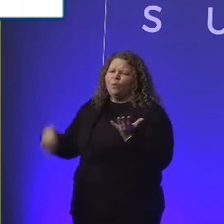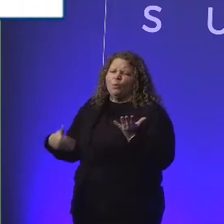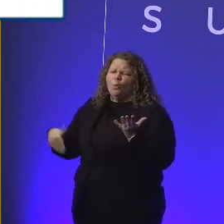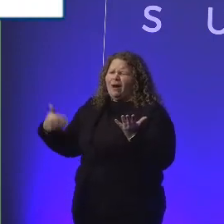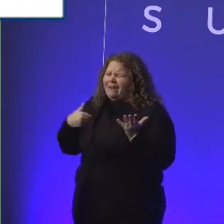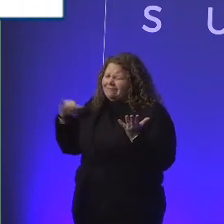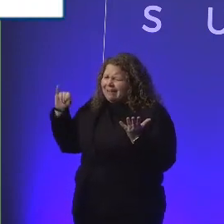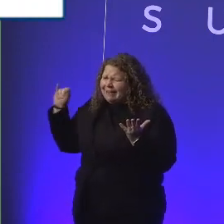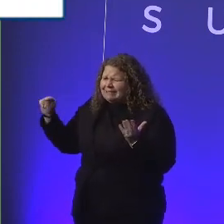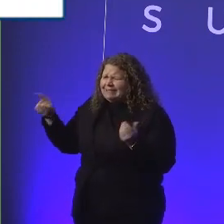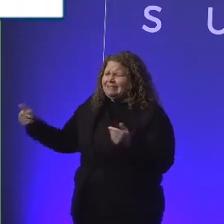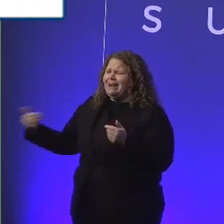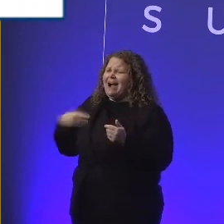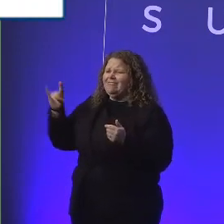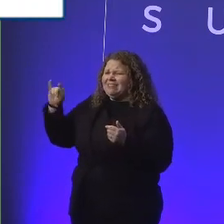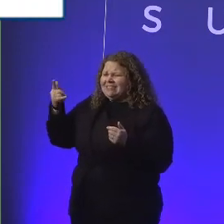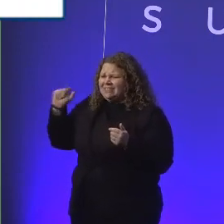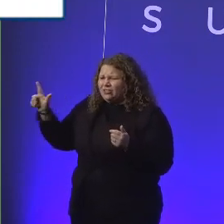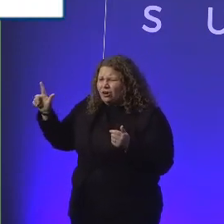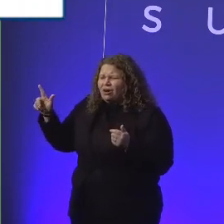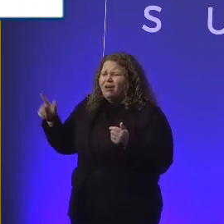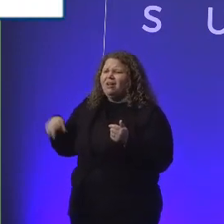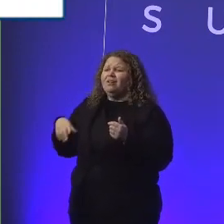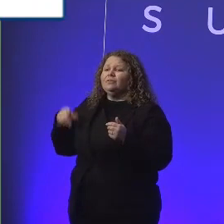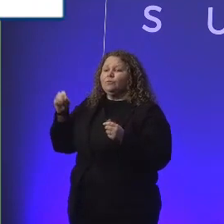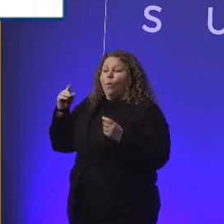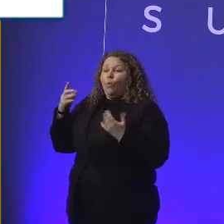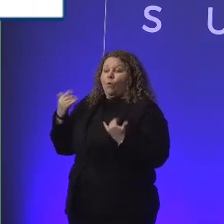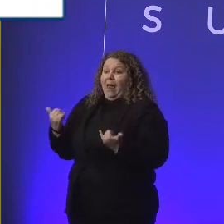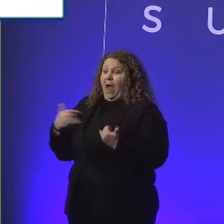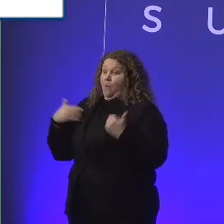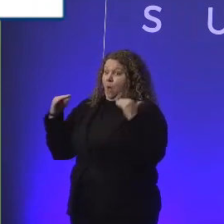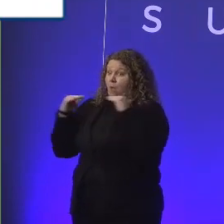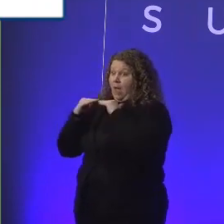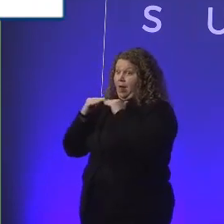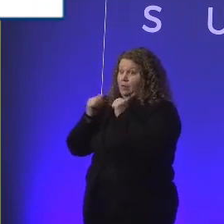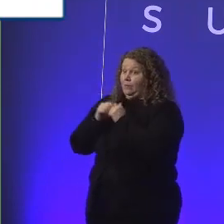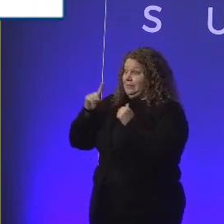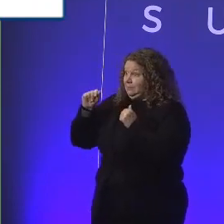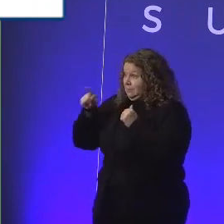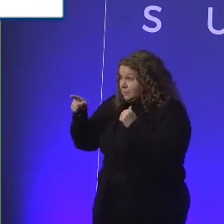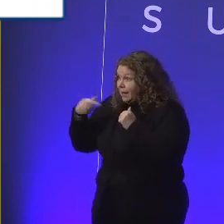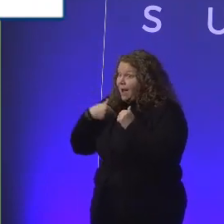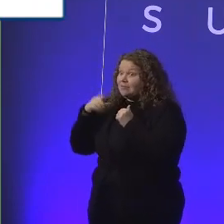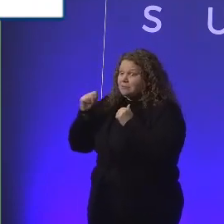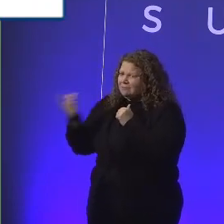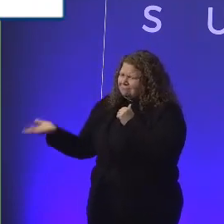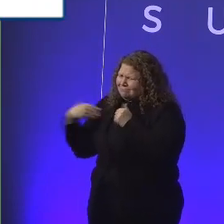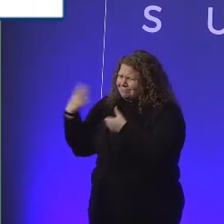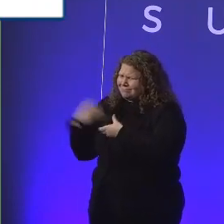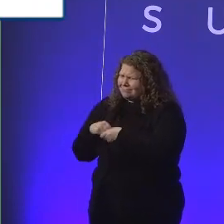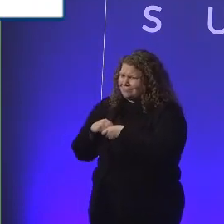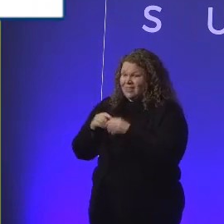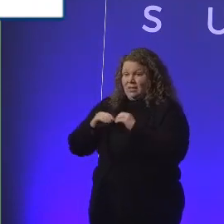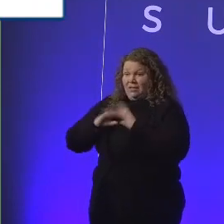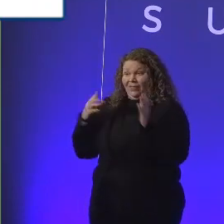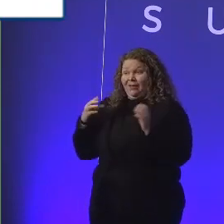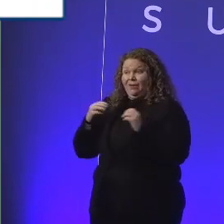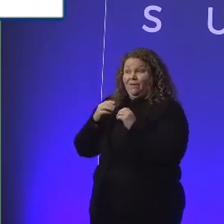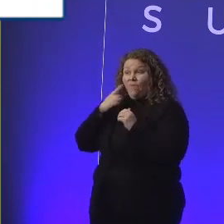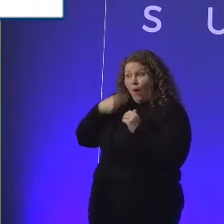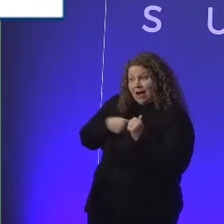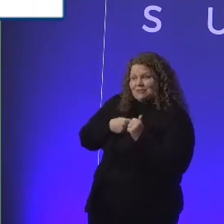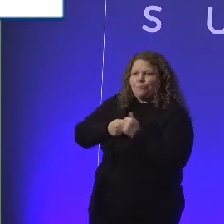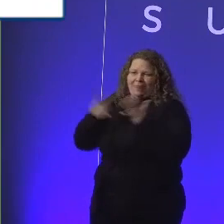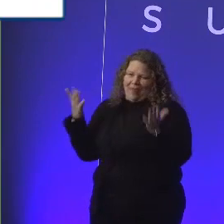Bringing colleagues with disabilities in, nothing for us without us, people with disabilities at DWP, making sure it's what they wanted to deliver